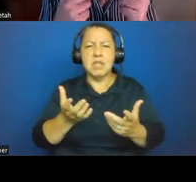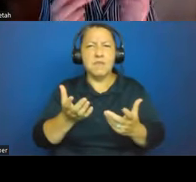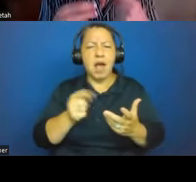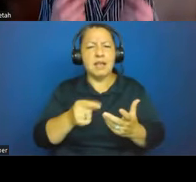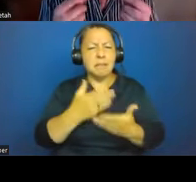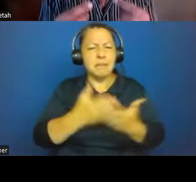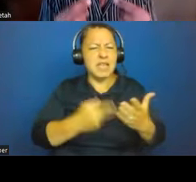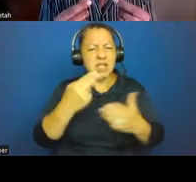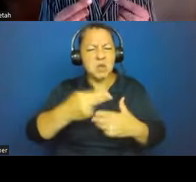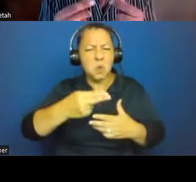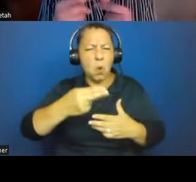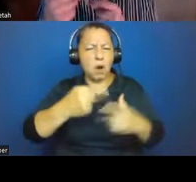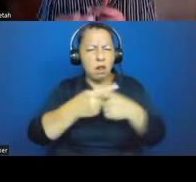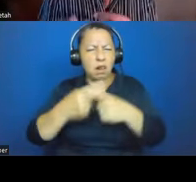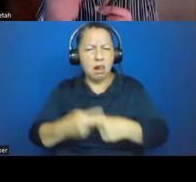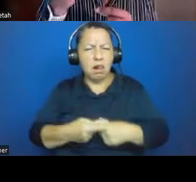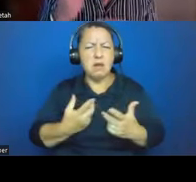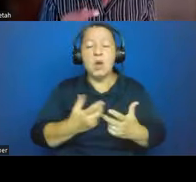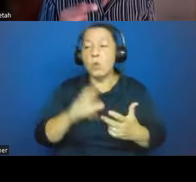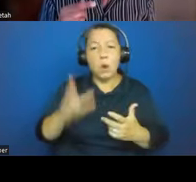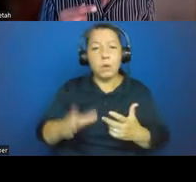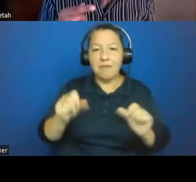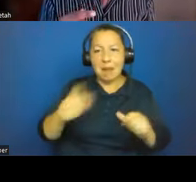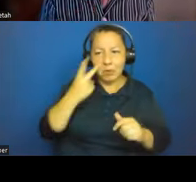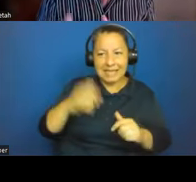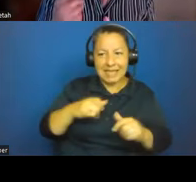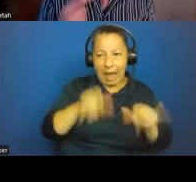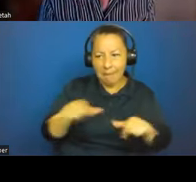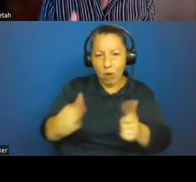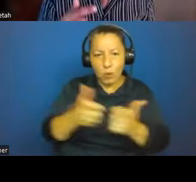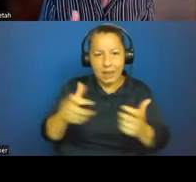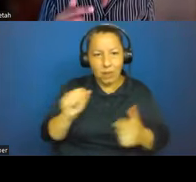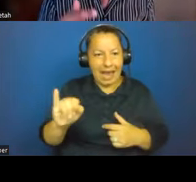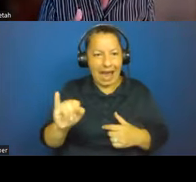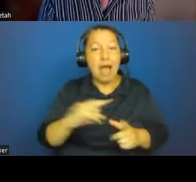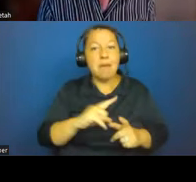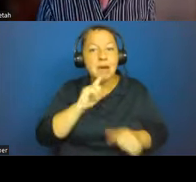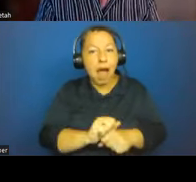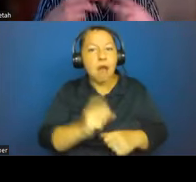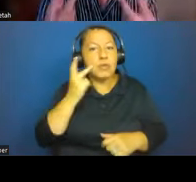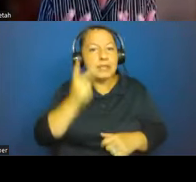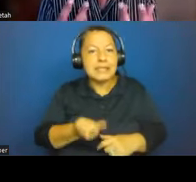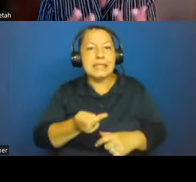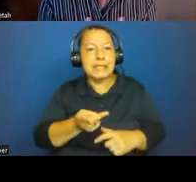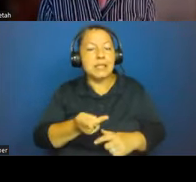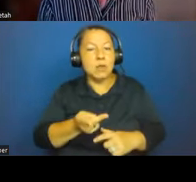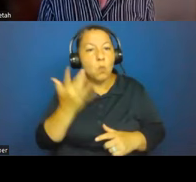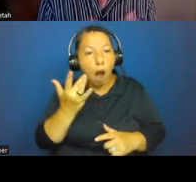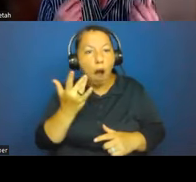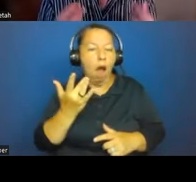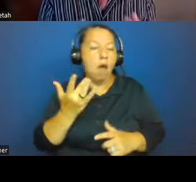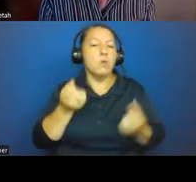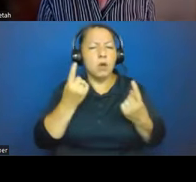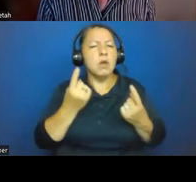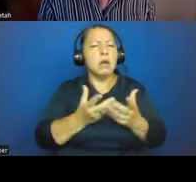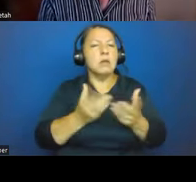seeking these patterns. But we actually find an explanation for that when we come back to the historical records. And we understand much more completely